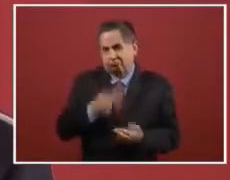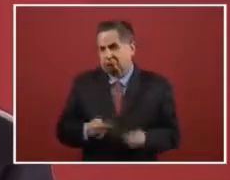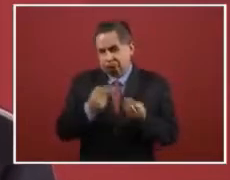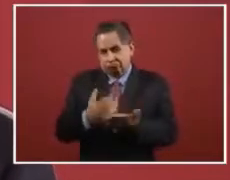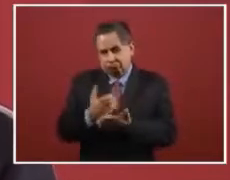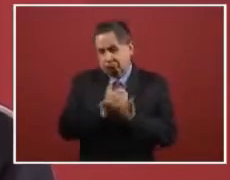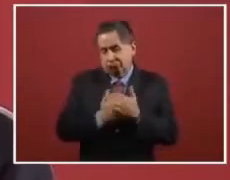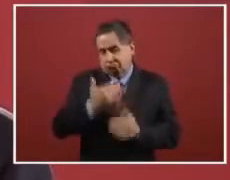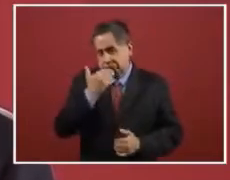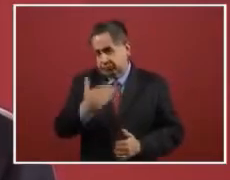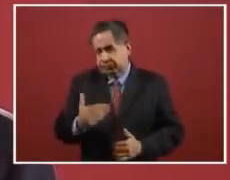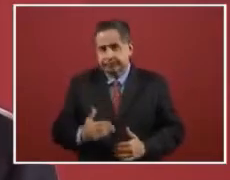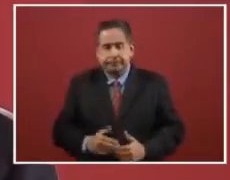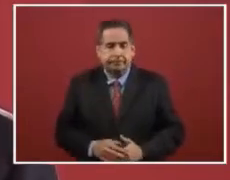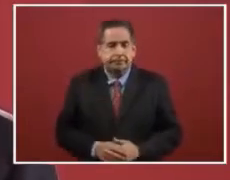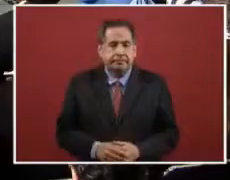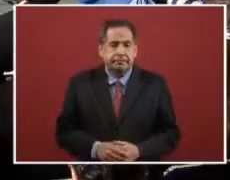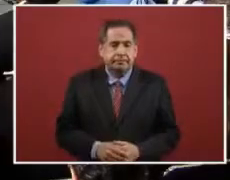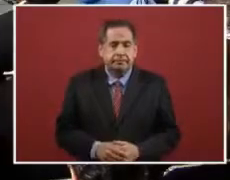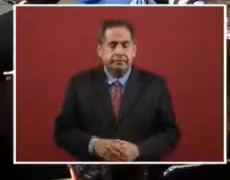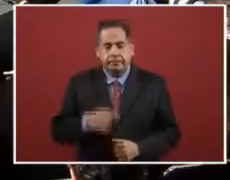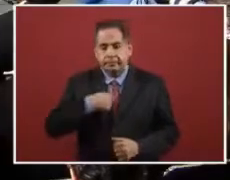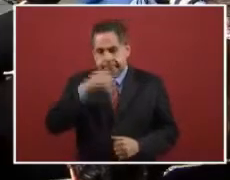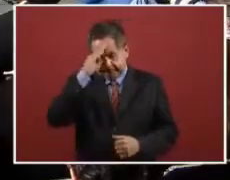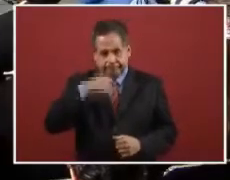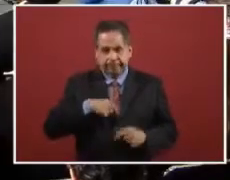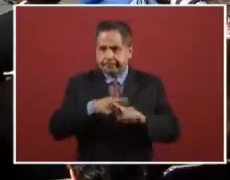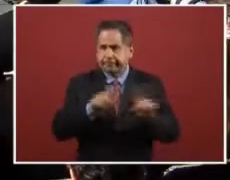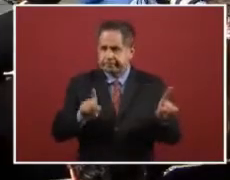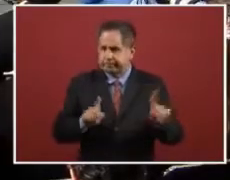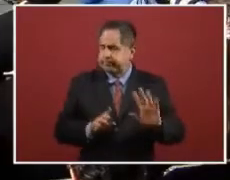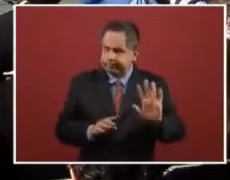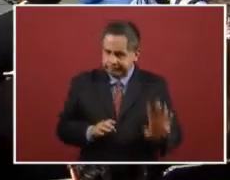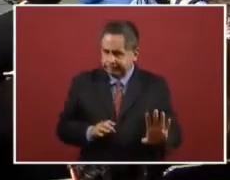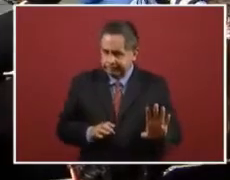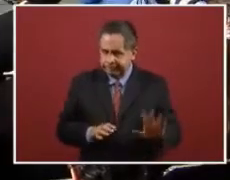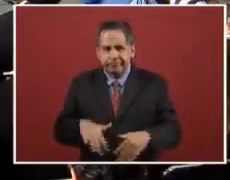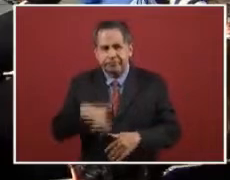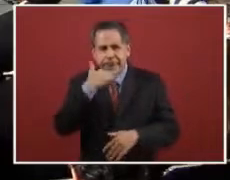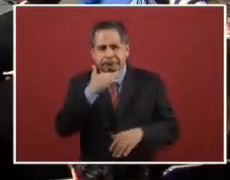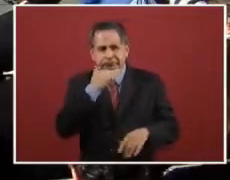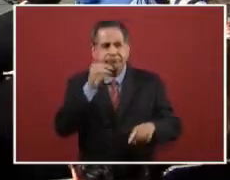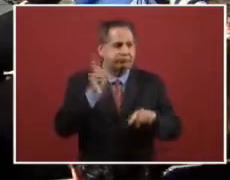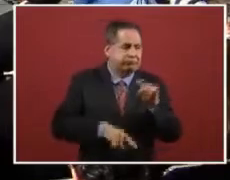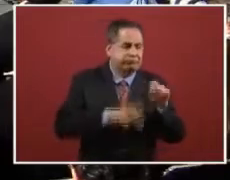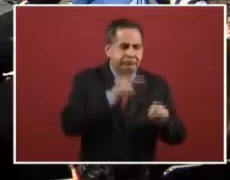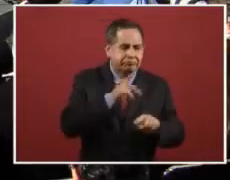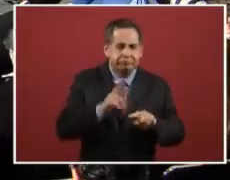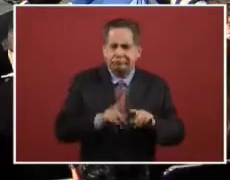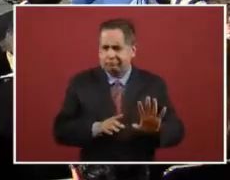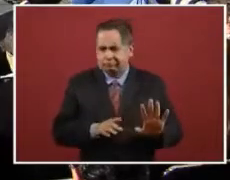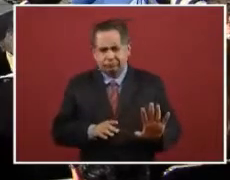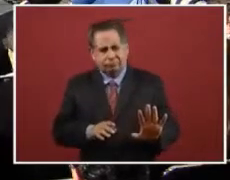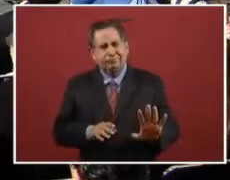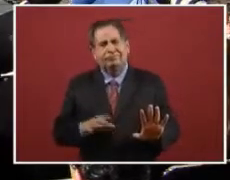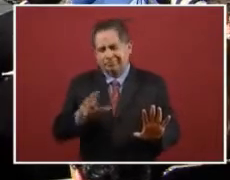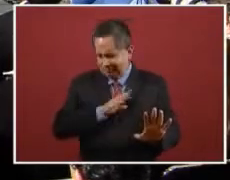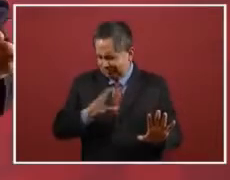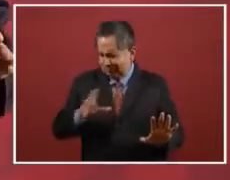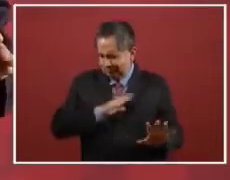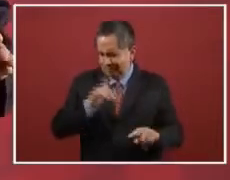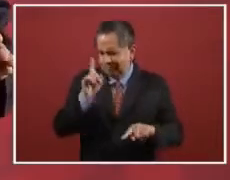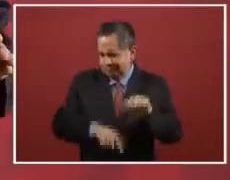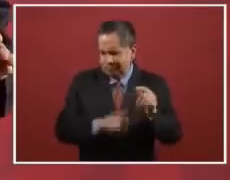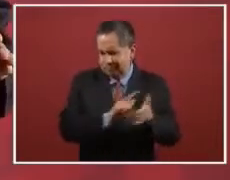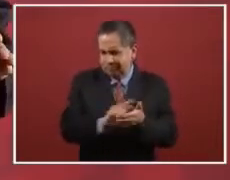It's a very good business, actually. actually. It's good business, actually. He says that